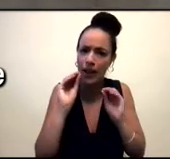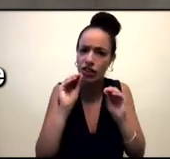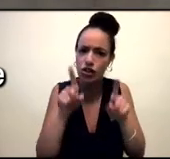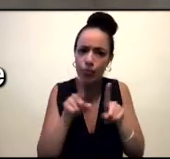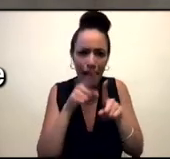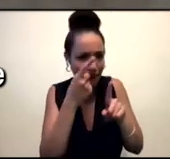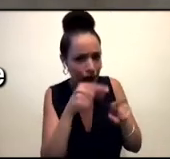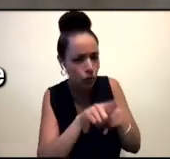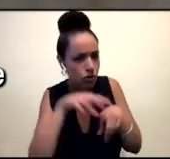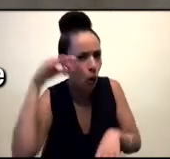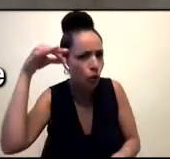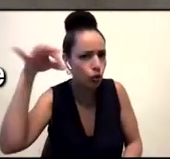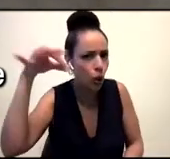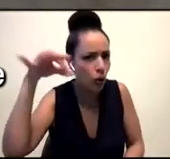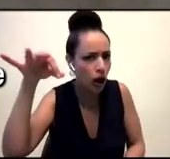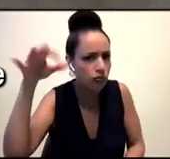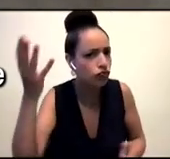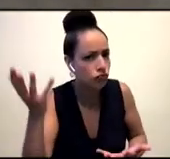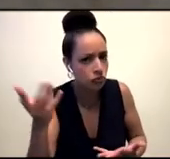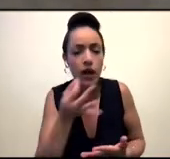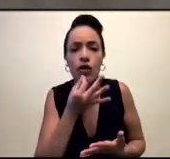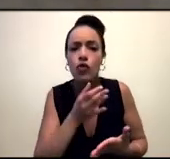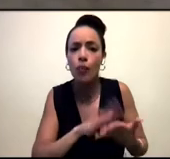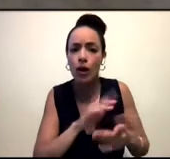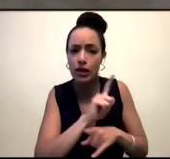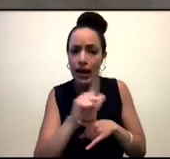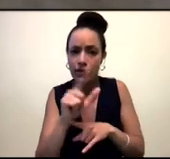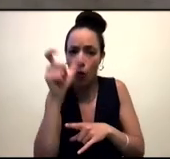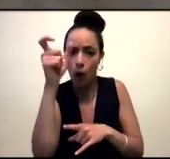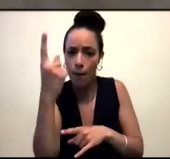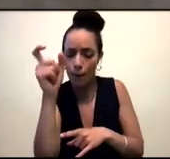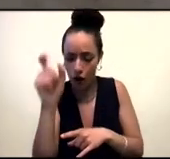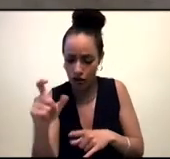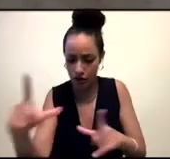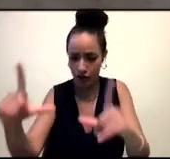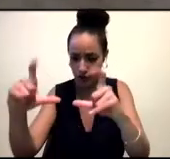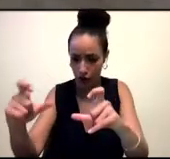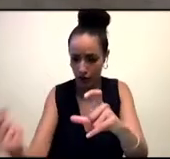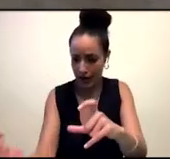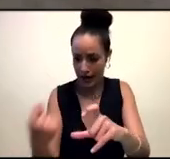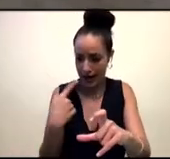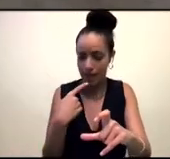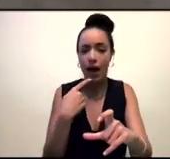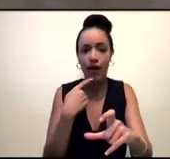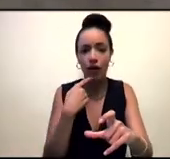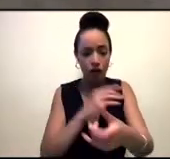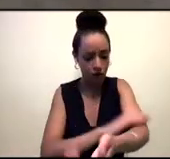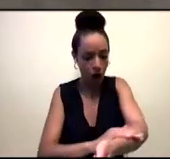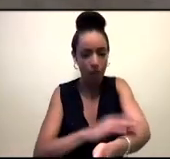And the next thing I know, like a couple months later, someone had sent me a picture of their forearm, and they had tattooed one of the quotes from there.